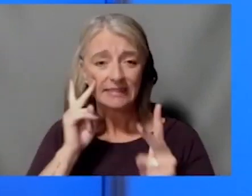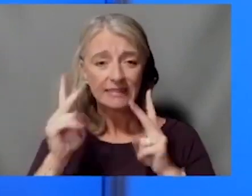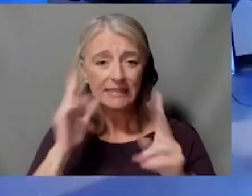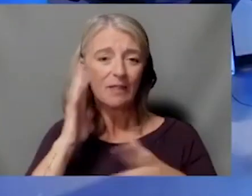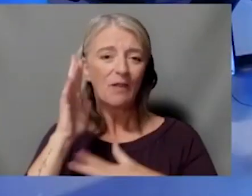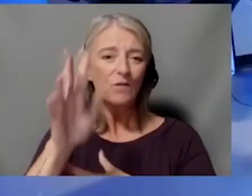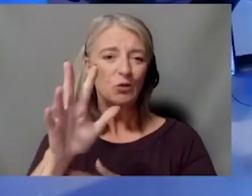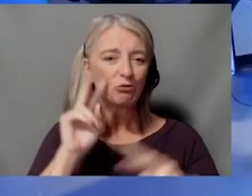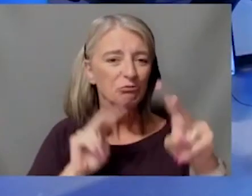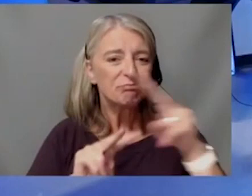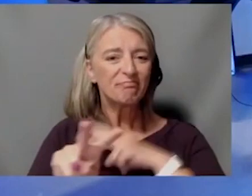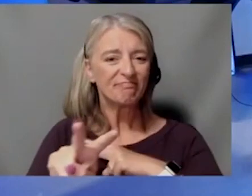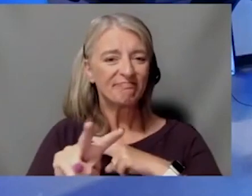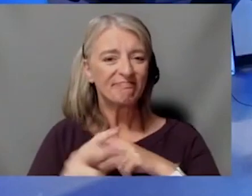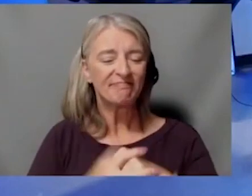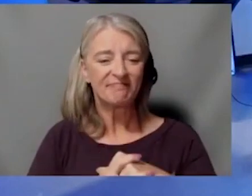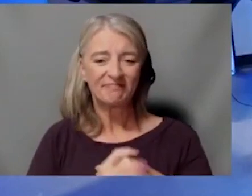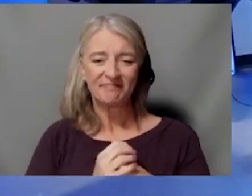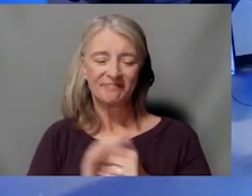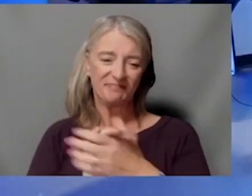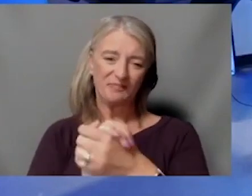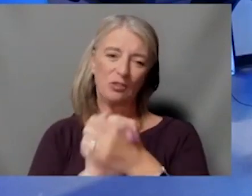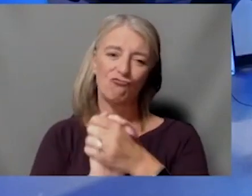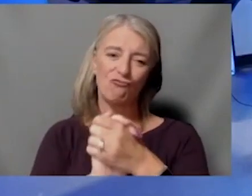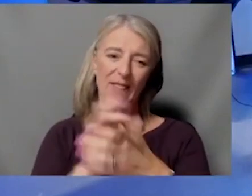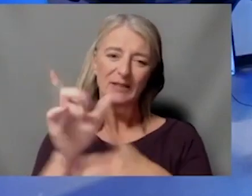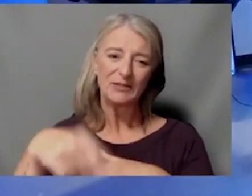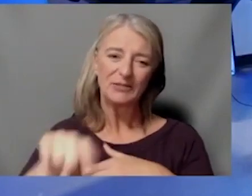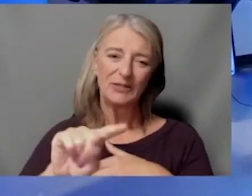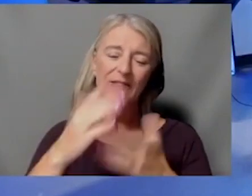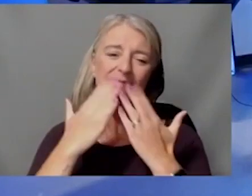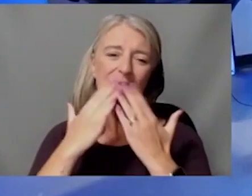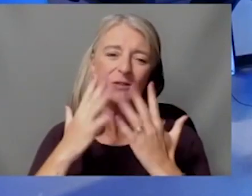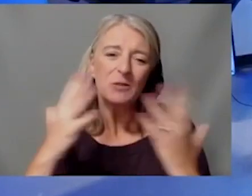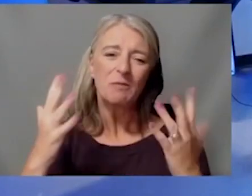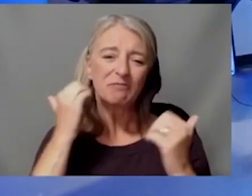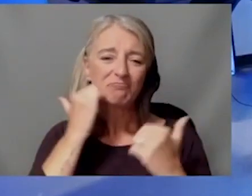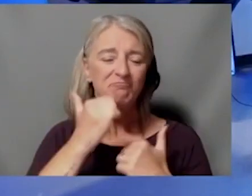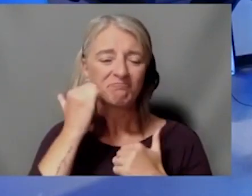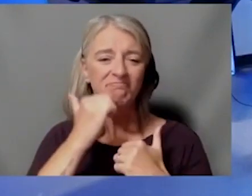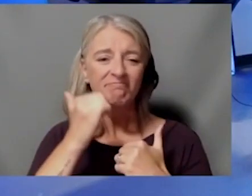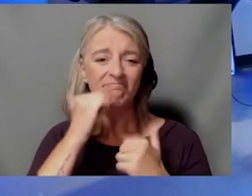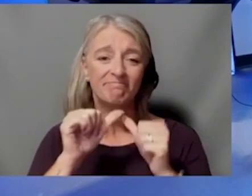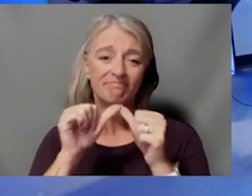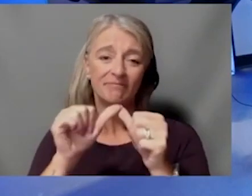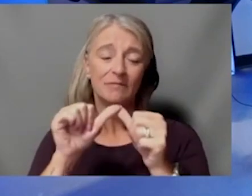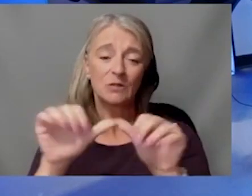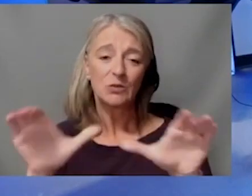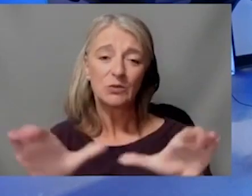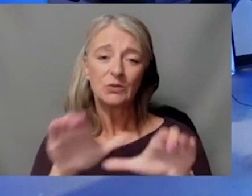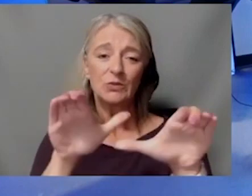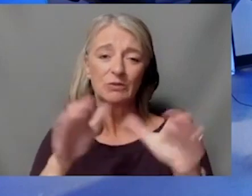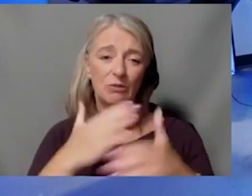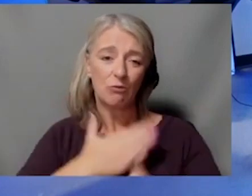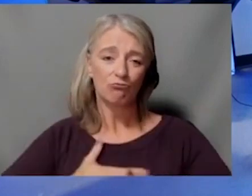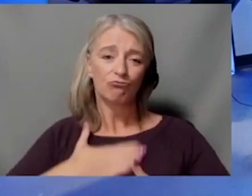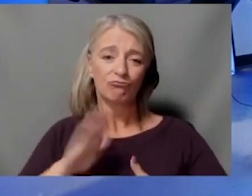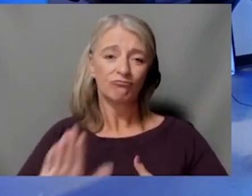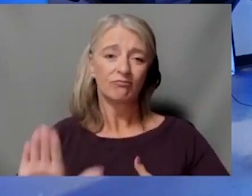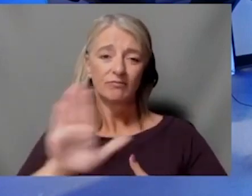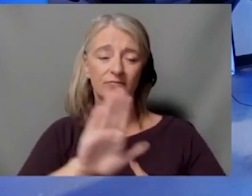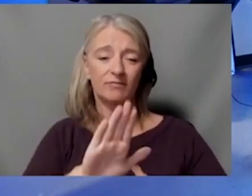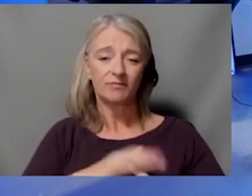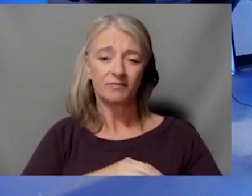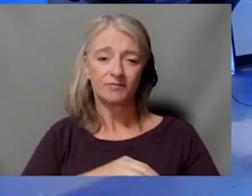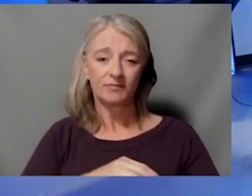Well, again, another huge congratulation, guys. Thank you so much for all you do every day and we'll continue to do. Appreciate you. Dr. Hawkinson, I'm coming back to you for